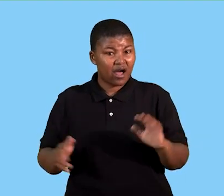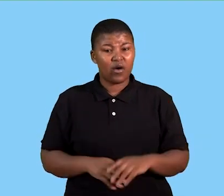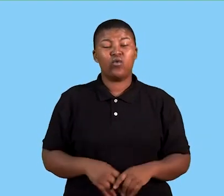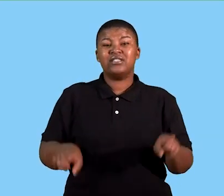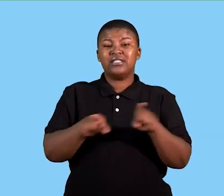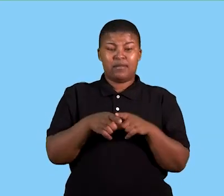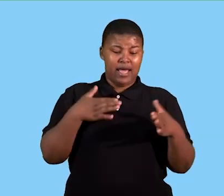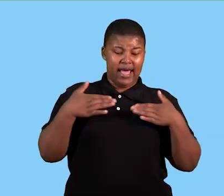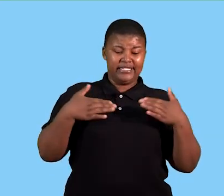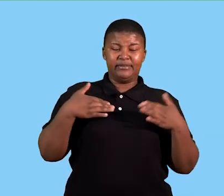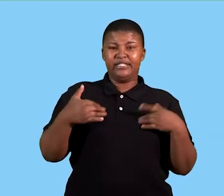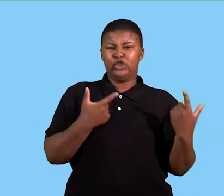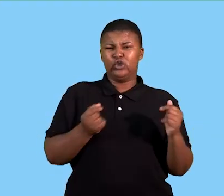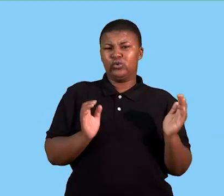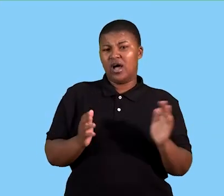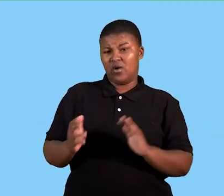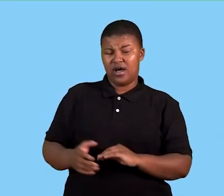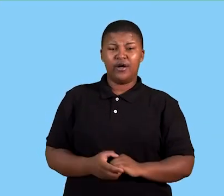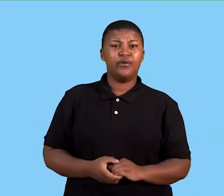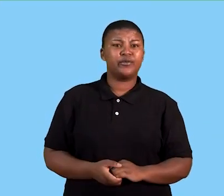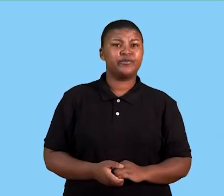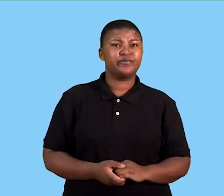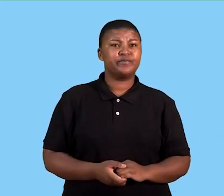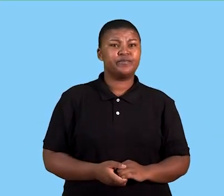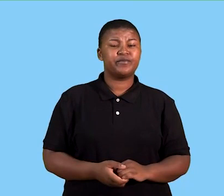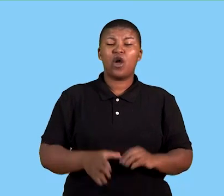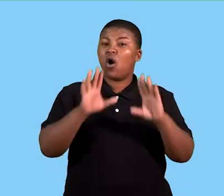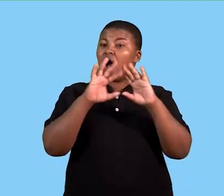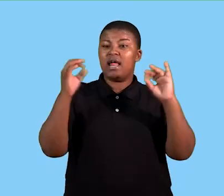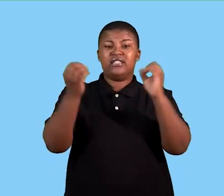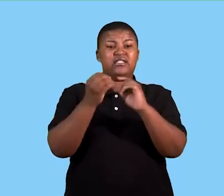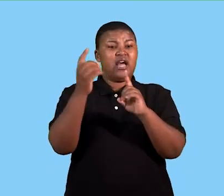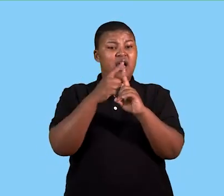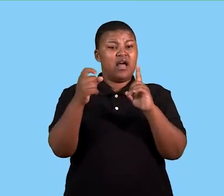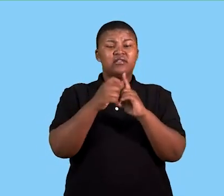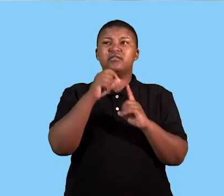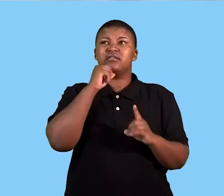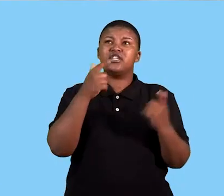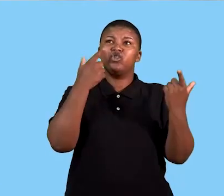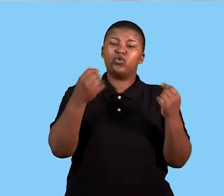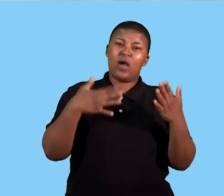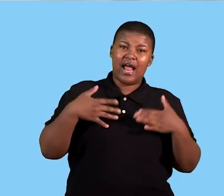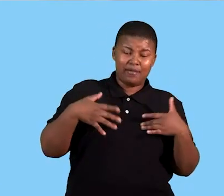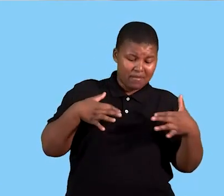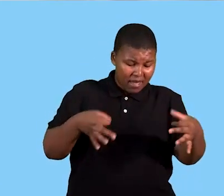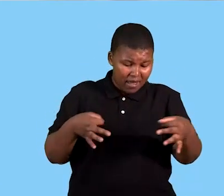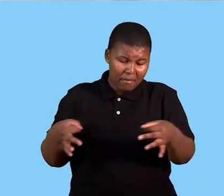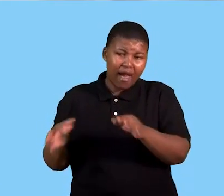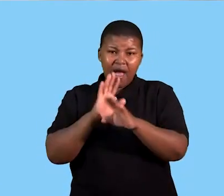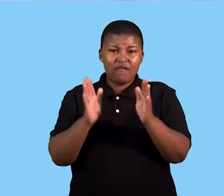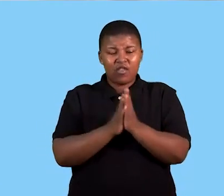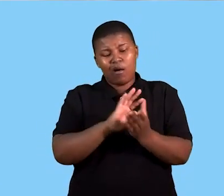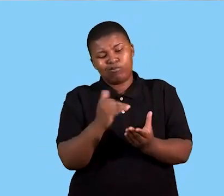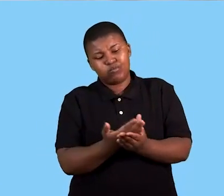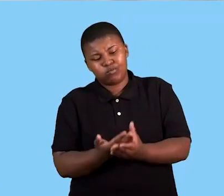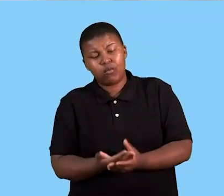as well as how they do their admin. In organisational culture it can be, do we do our admin on paper, do